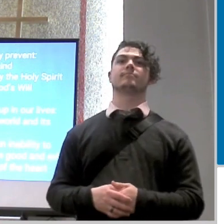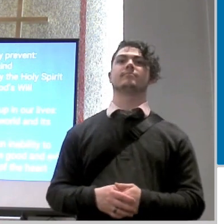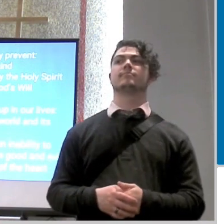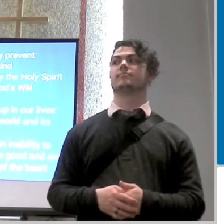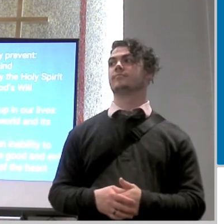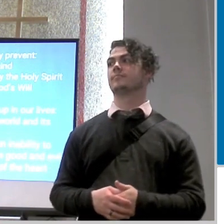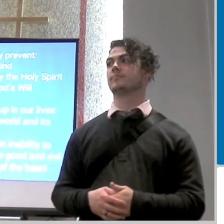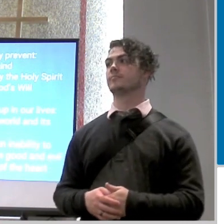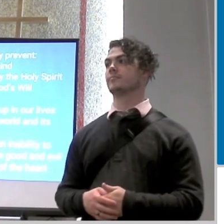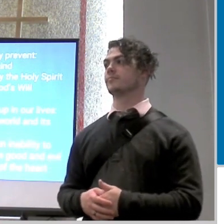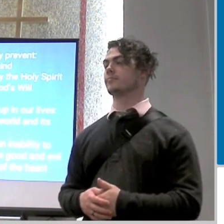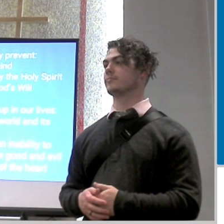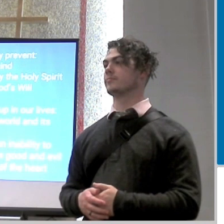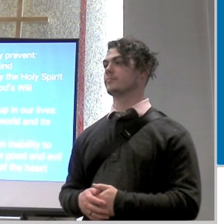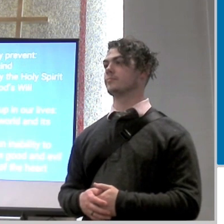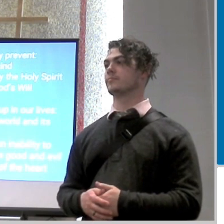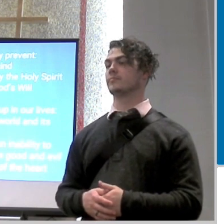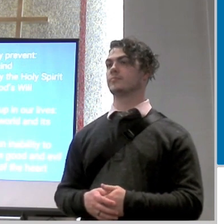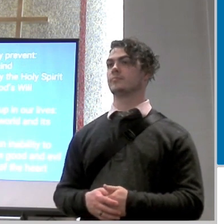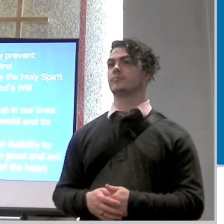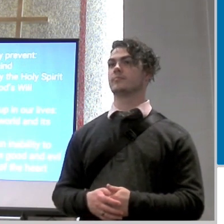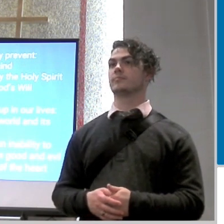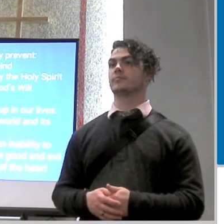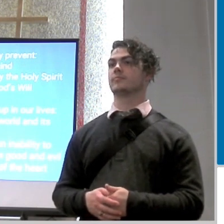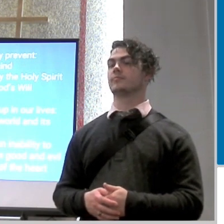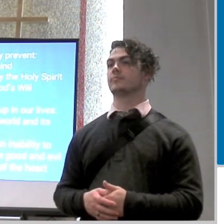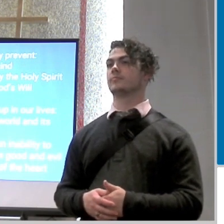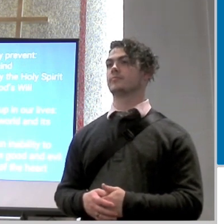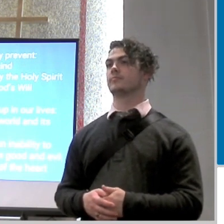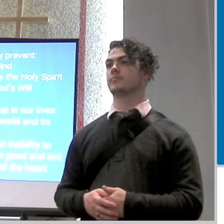they claim children that they don't have they do it so why not me